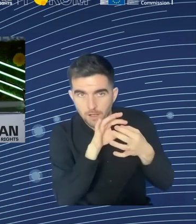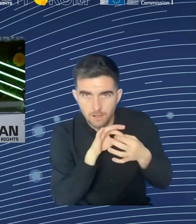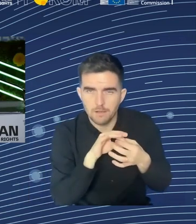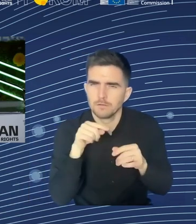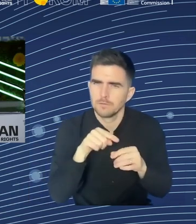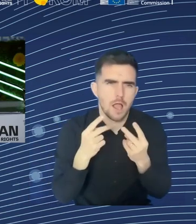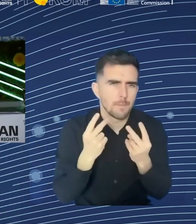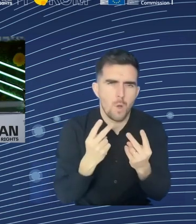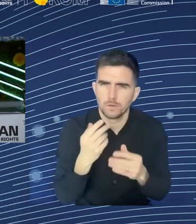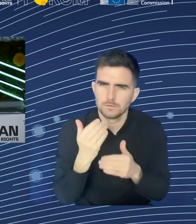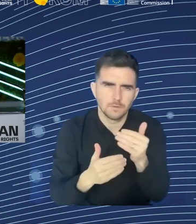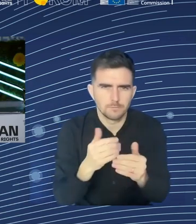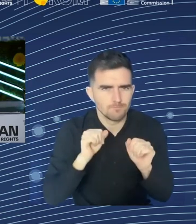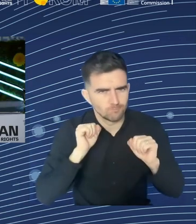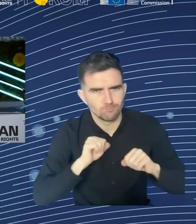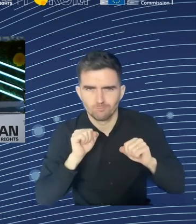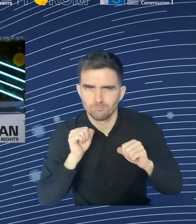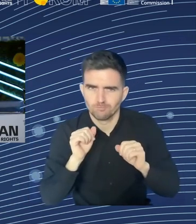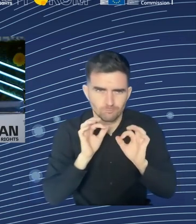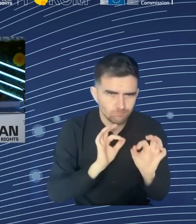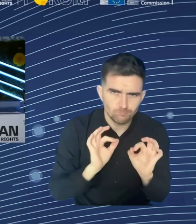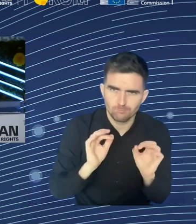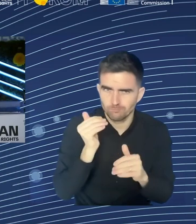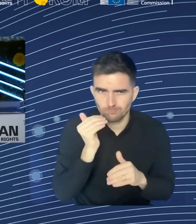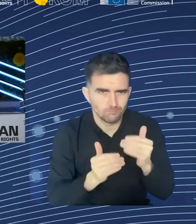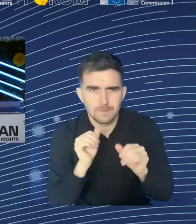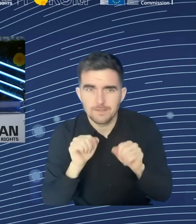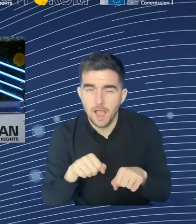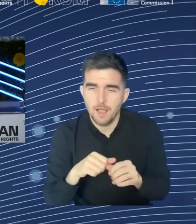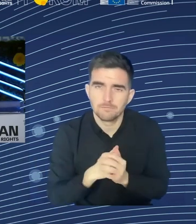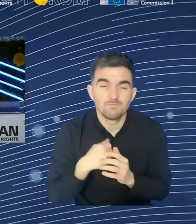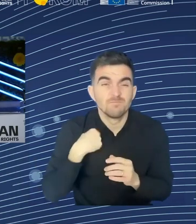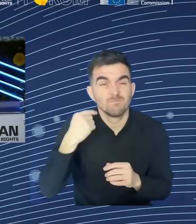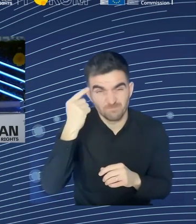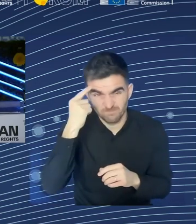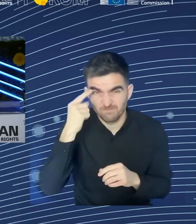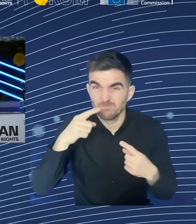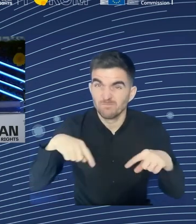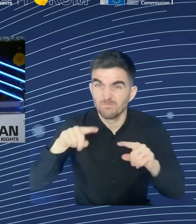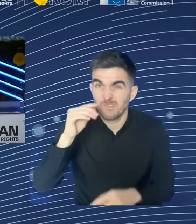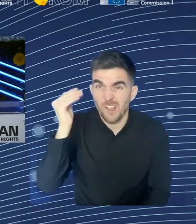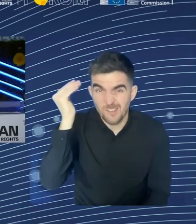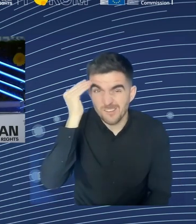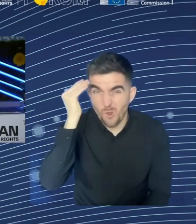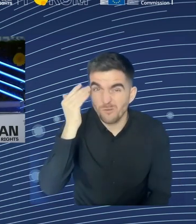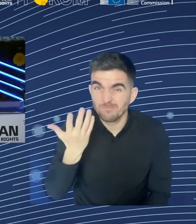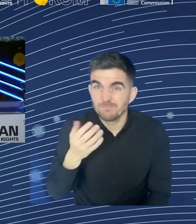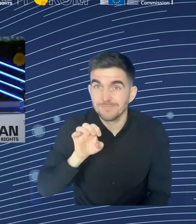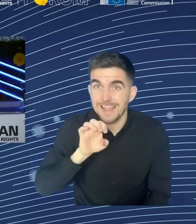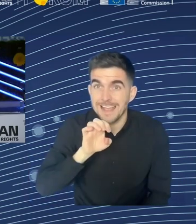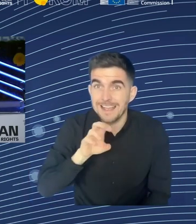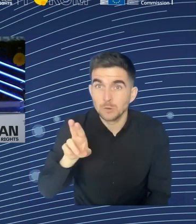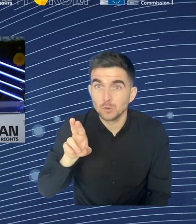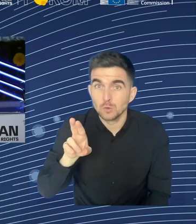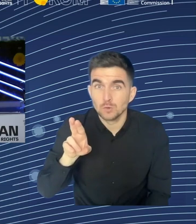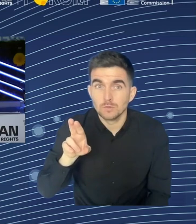social dialogue. There's been recently a council recommendation to strengthen social dialogue in the EU and to better